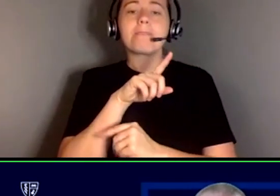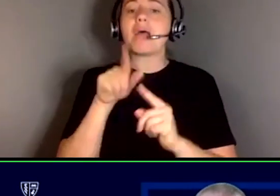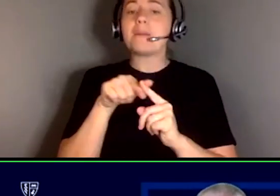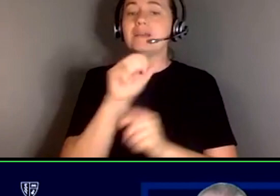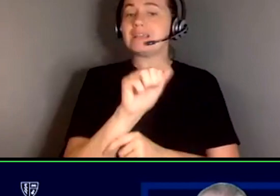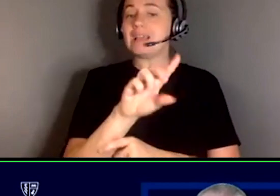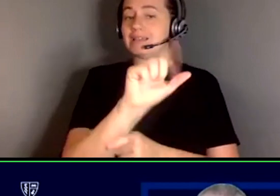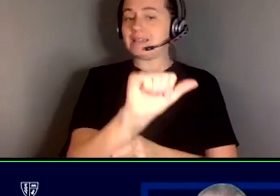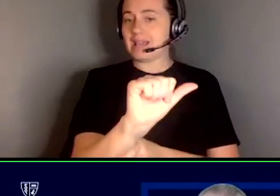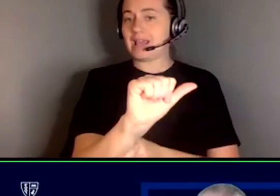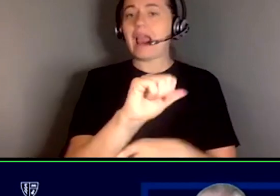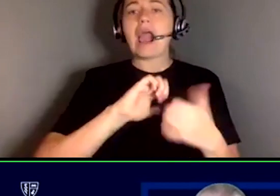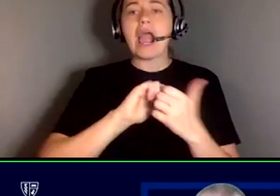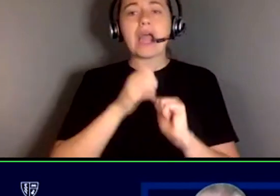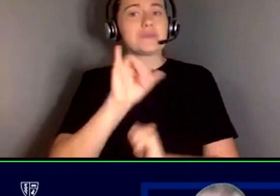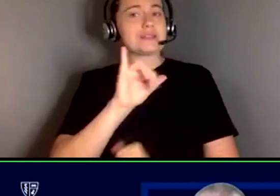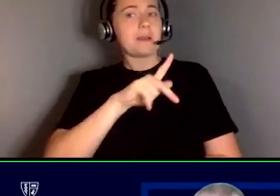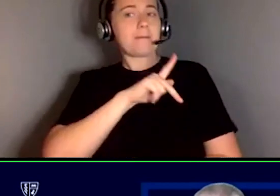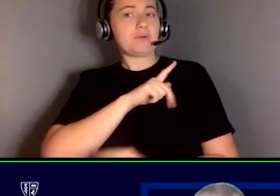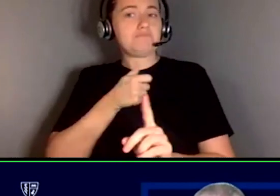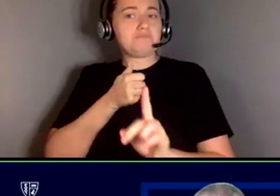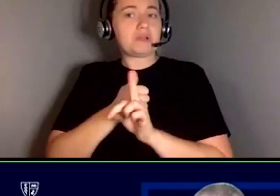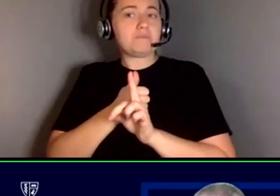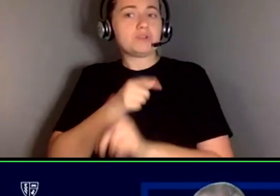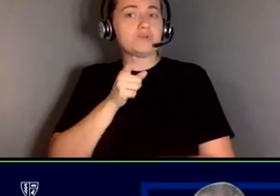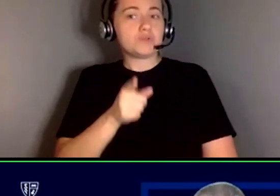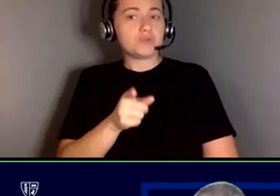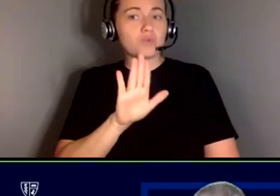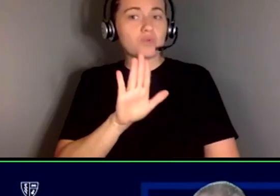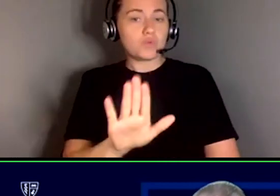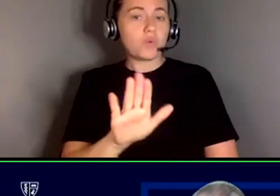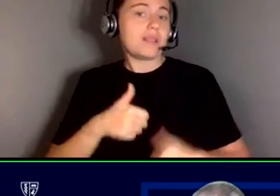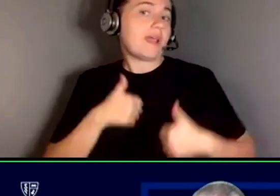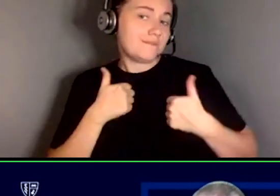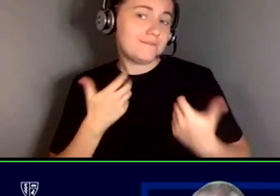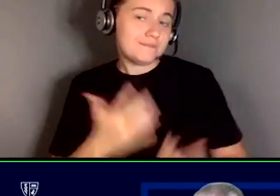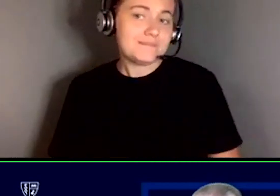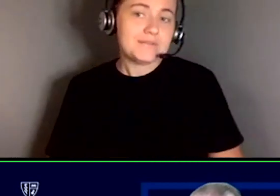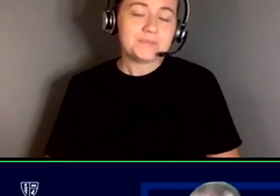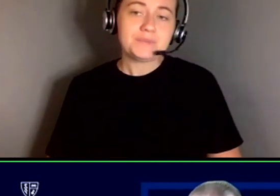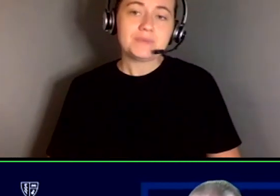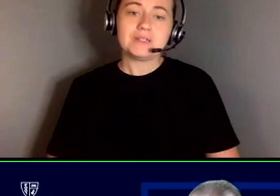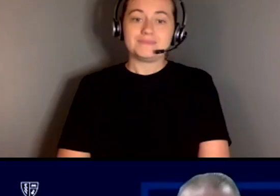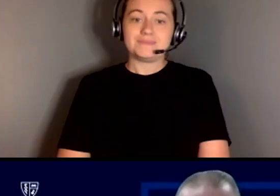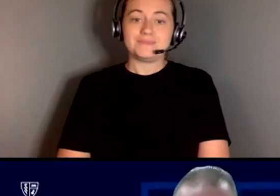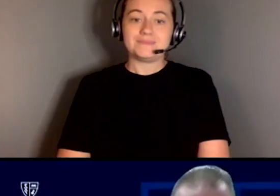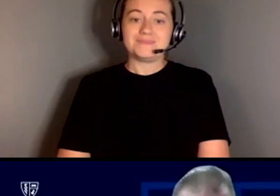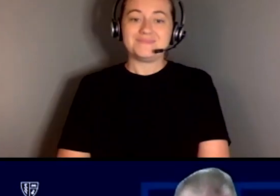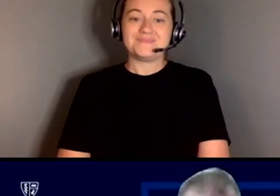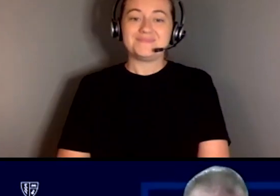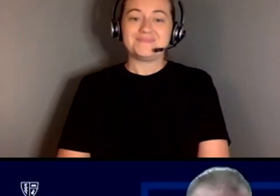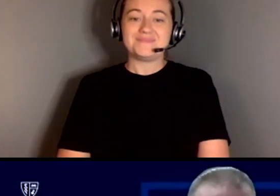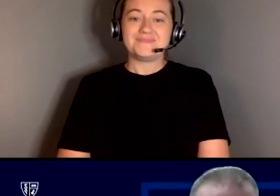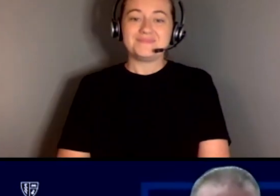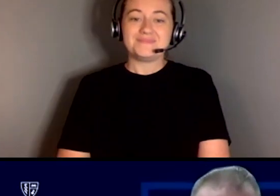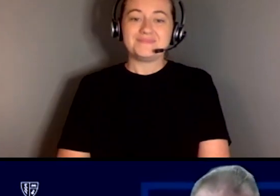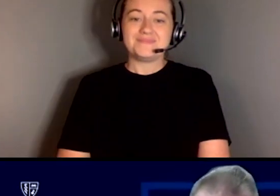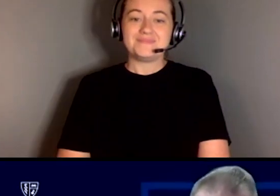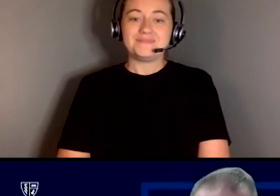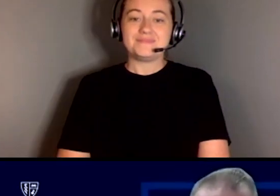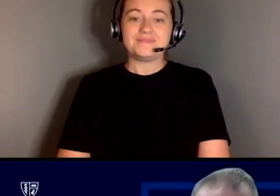Act and how has it personally affected and impacted your life? Why don't we start with Ben? My name is Ben Tapa.